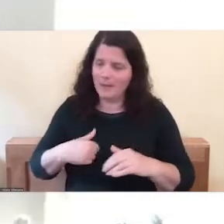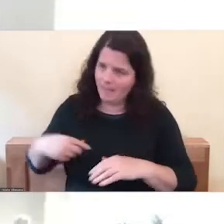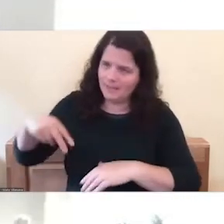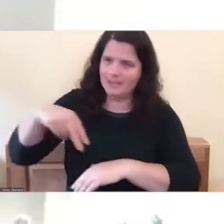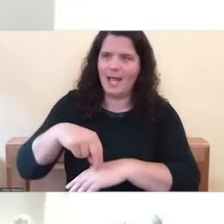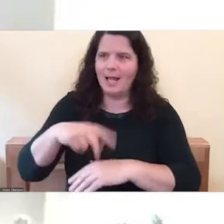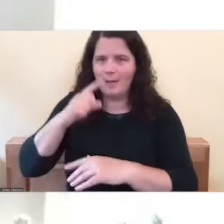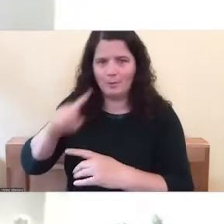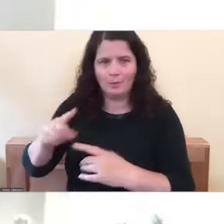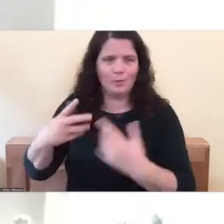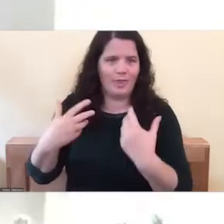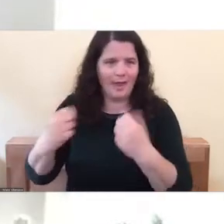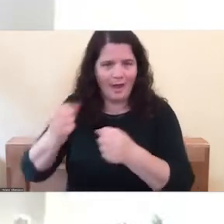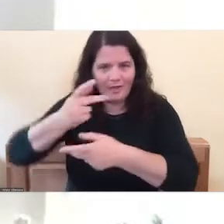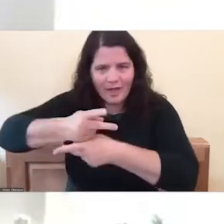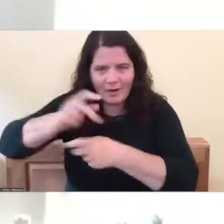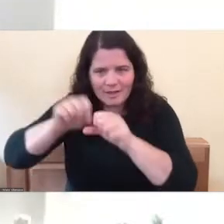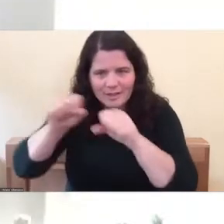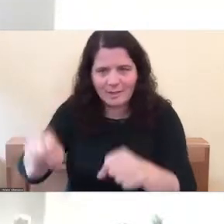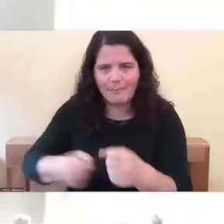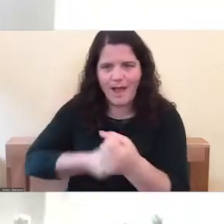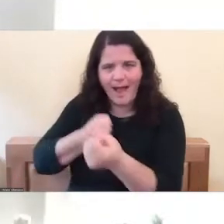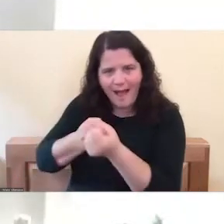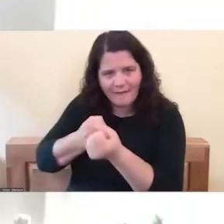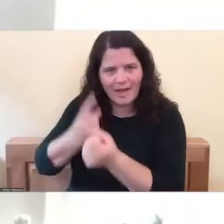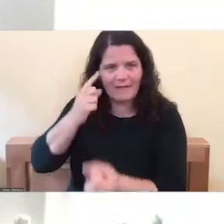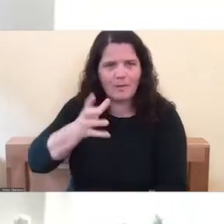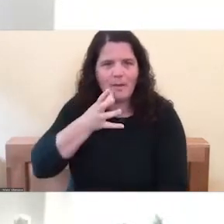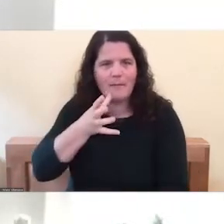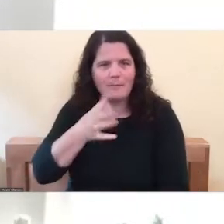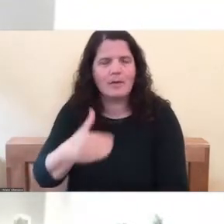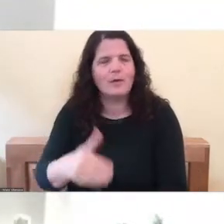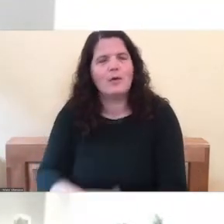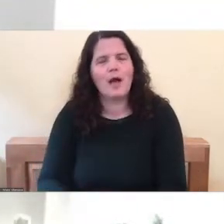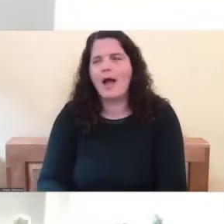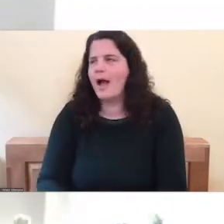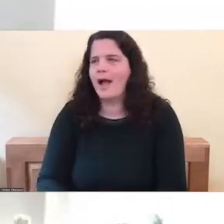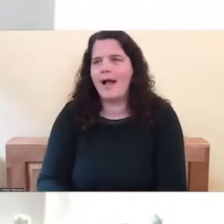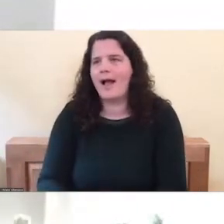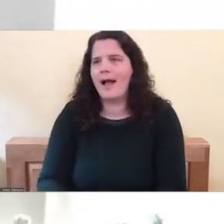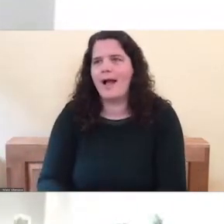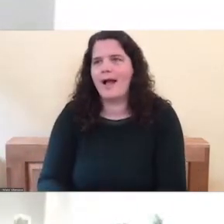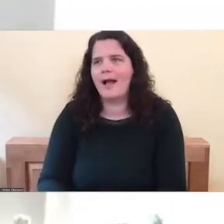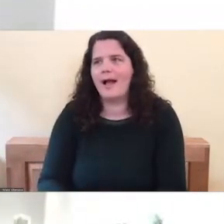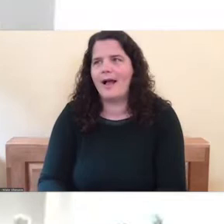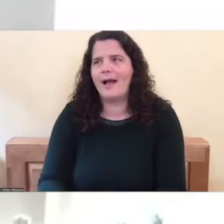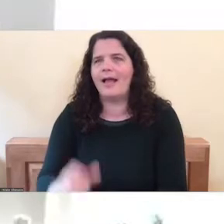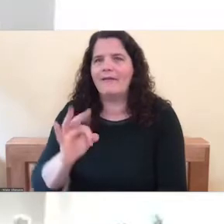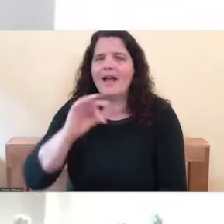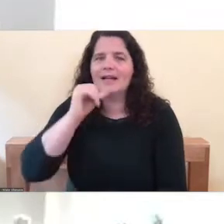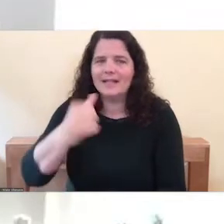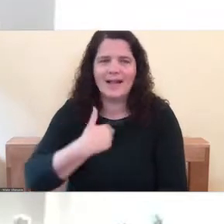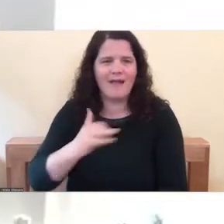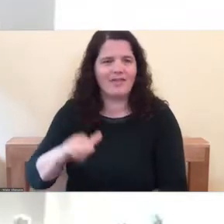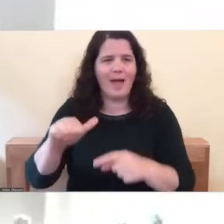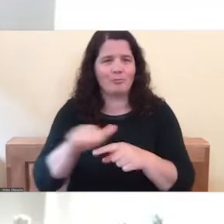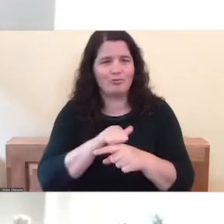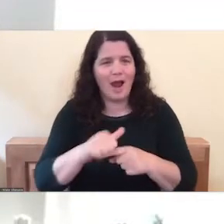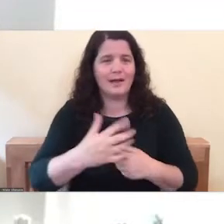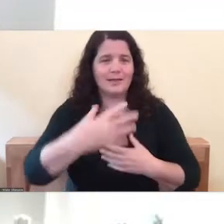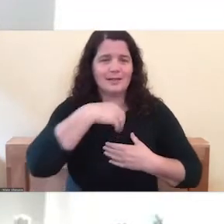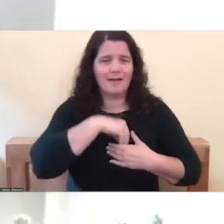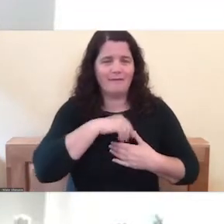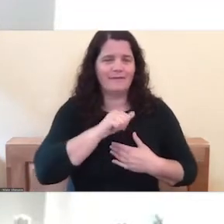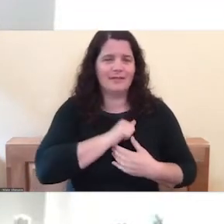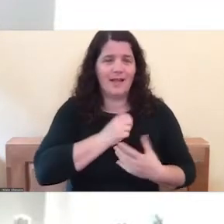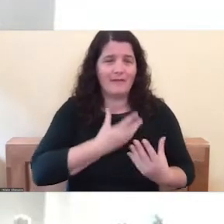system, advocating for my mom, it was really, I mean, without that practice, you know, it would